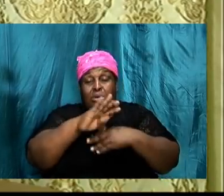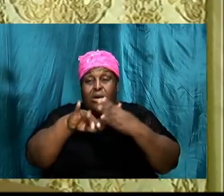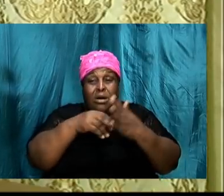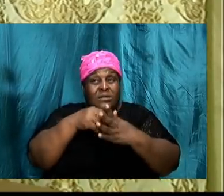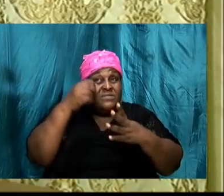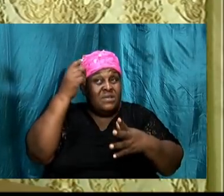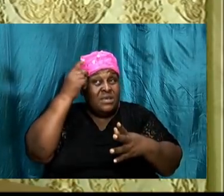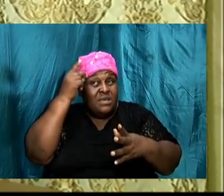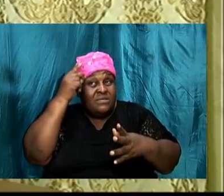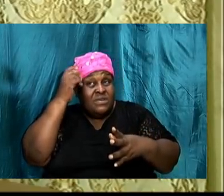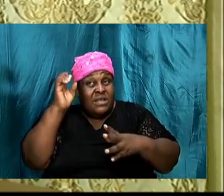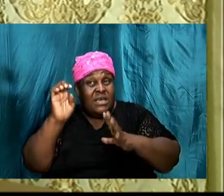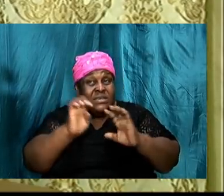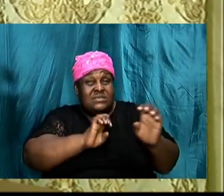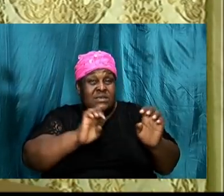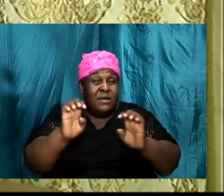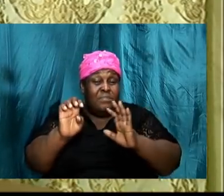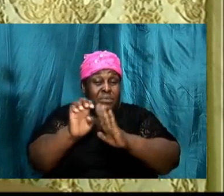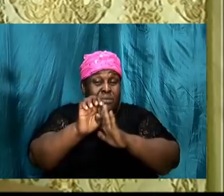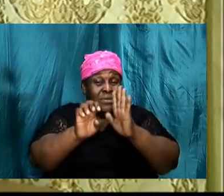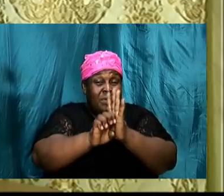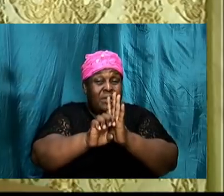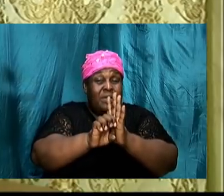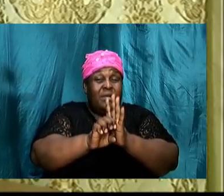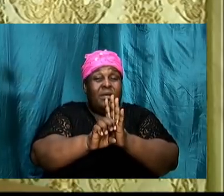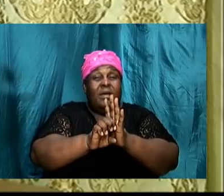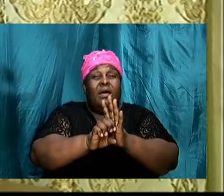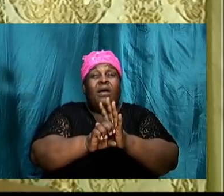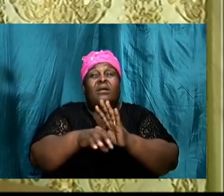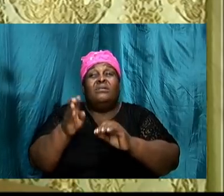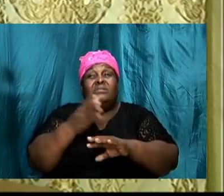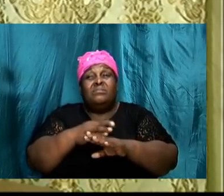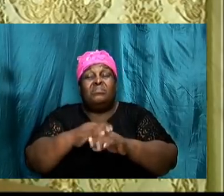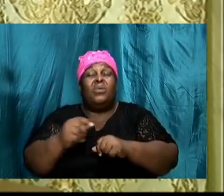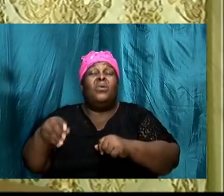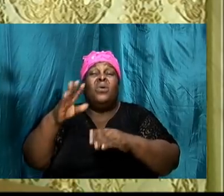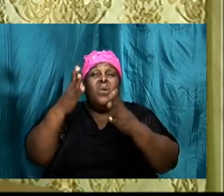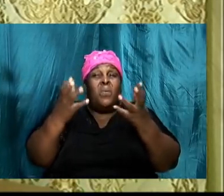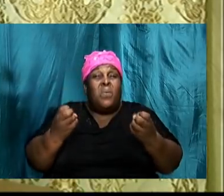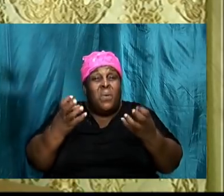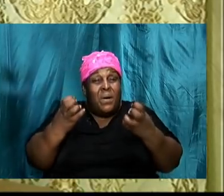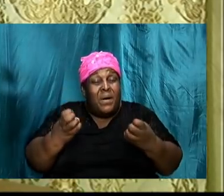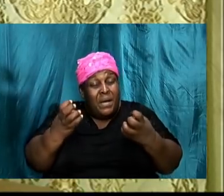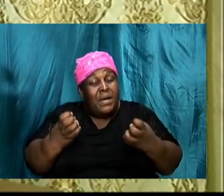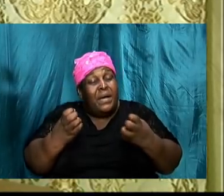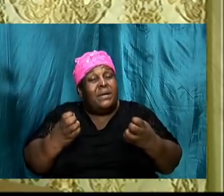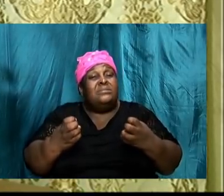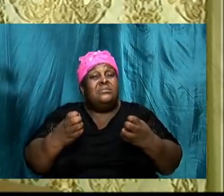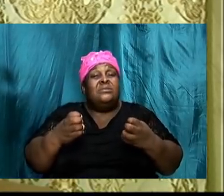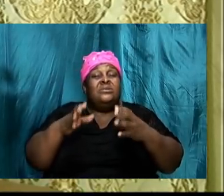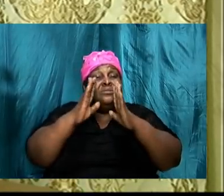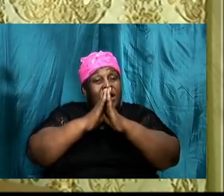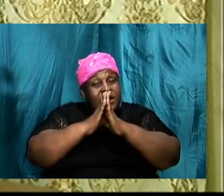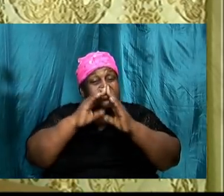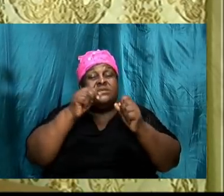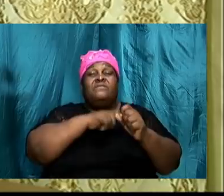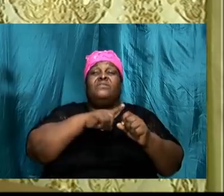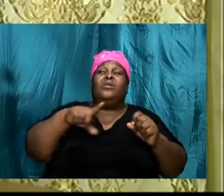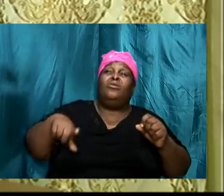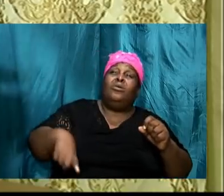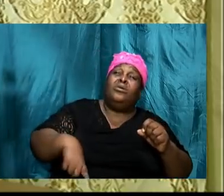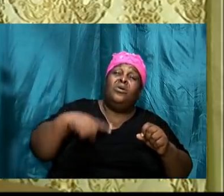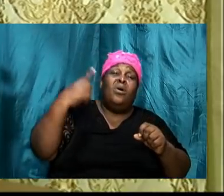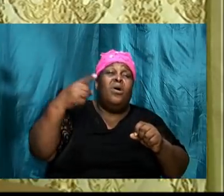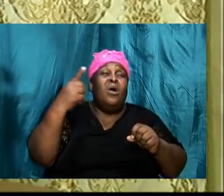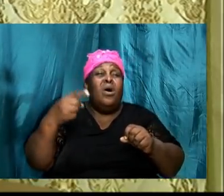habits that of always inquiring of the Lord, wanting his answer and desiring to do his